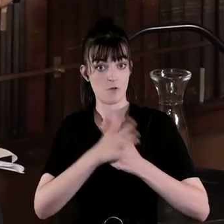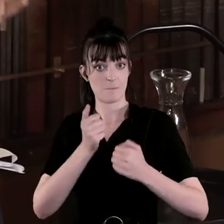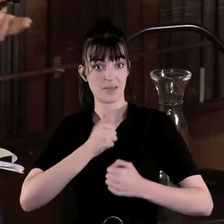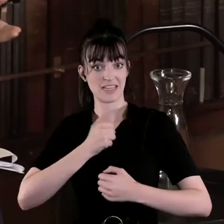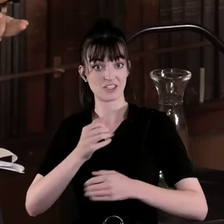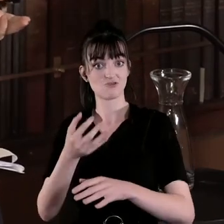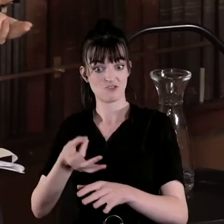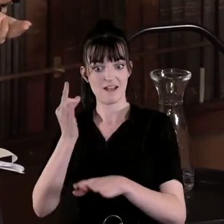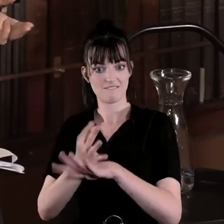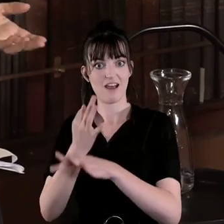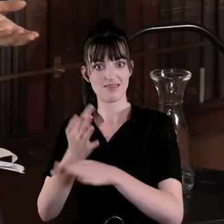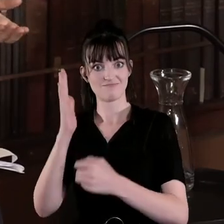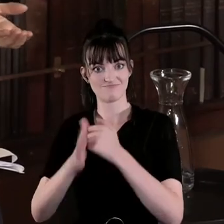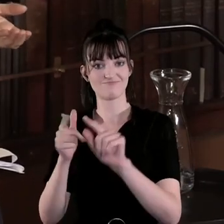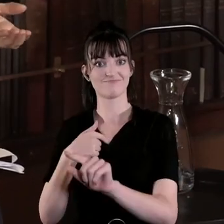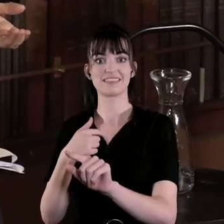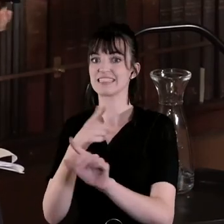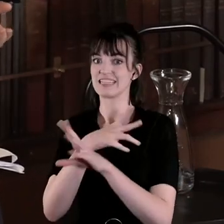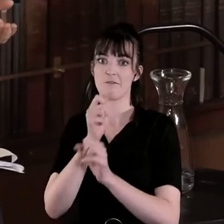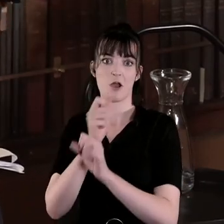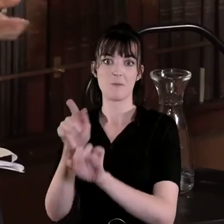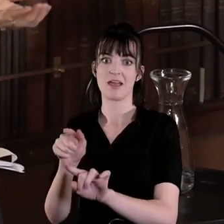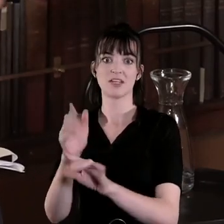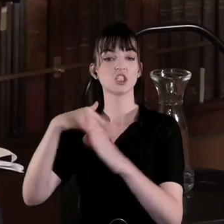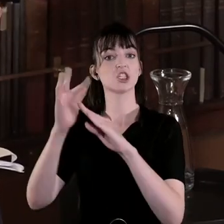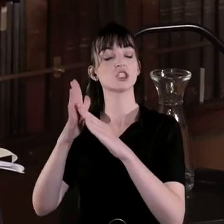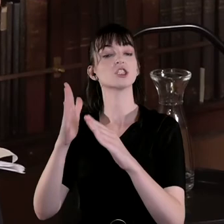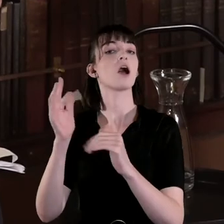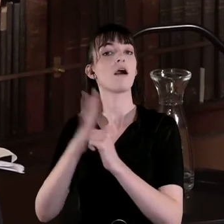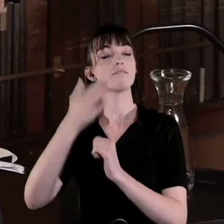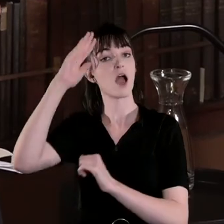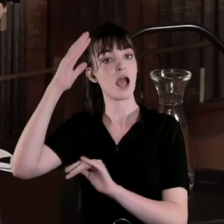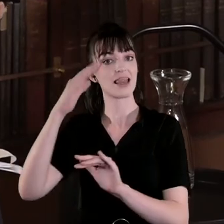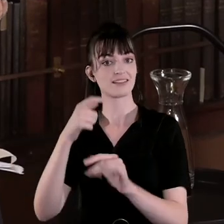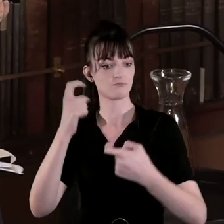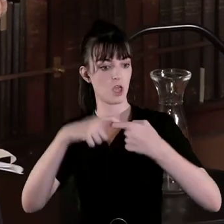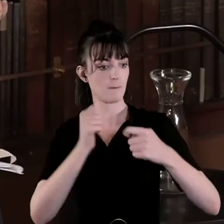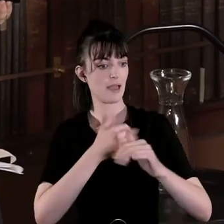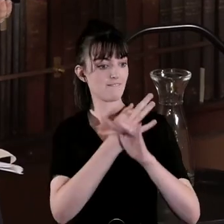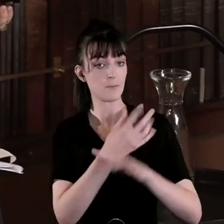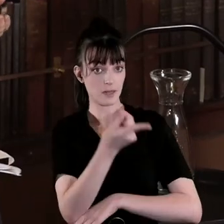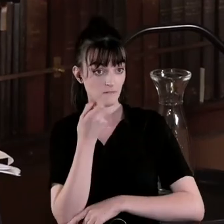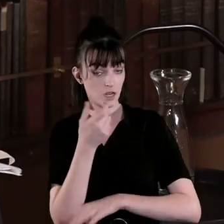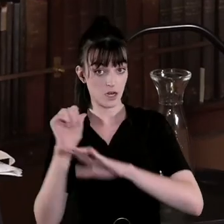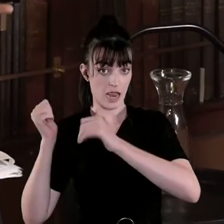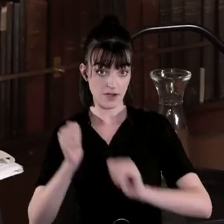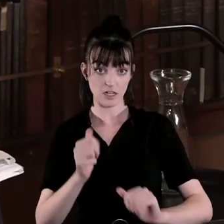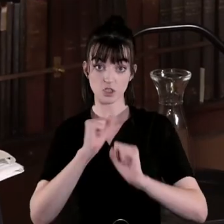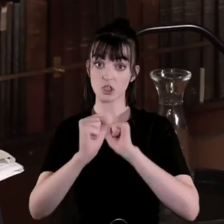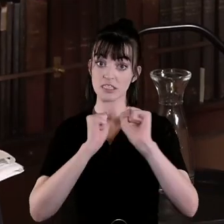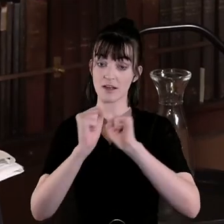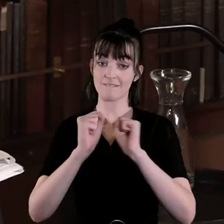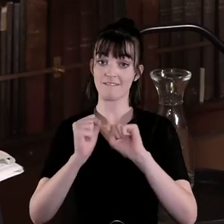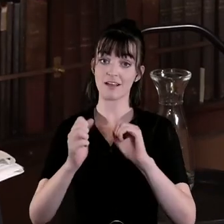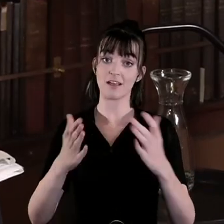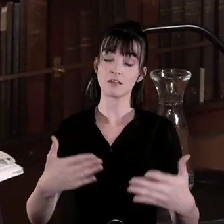it was the Church of Ireland that reached out to my family eventually and invited them to a commemoration service event so much